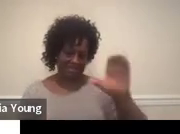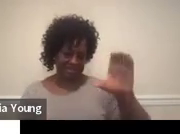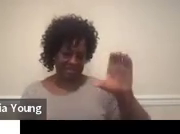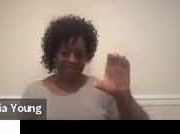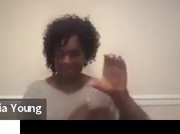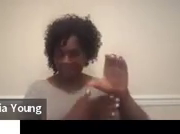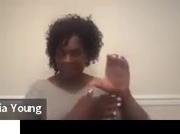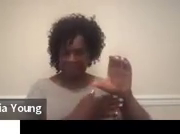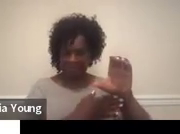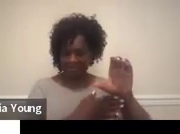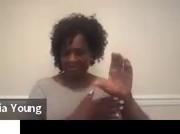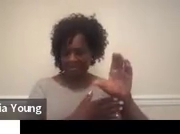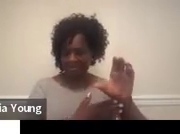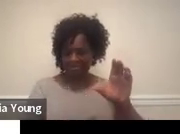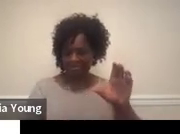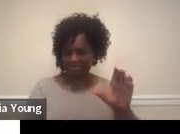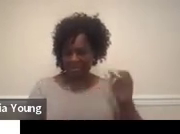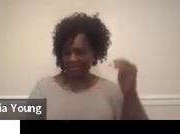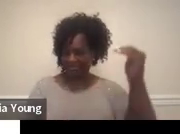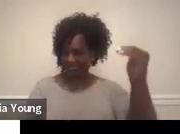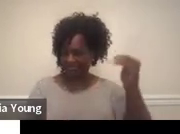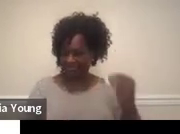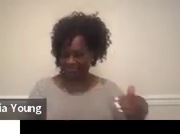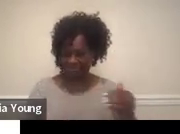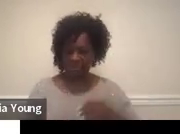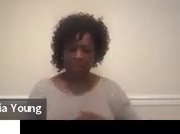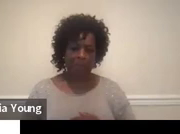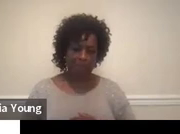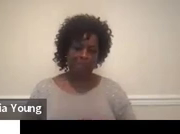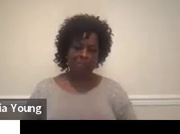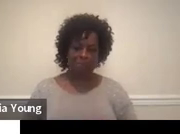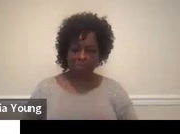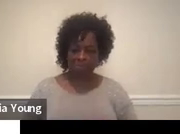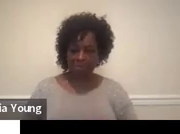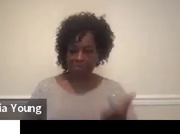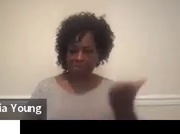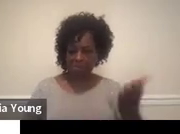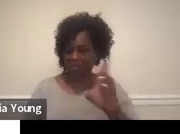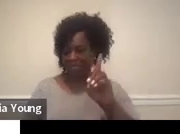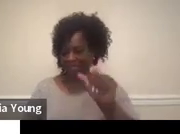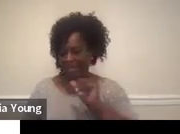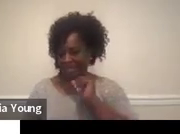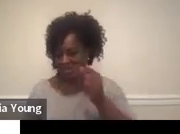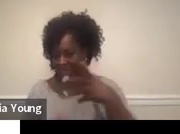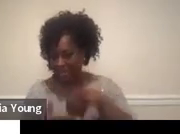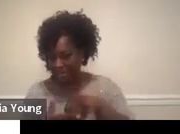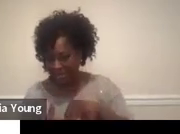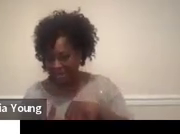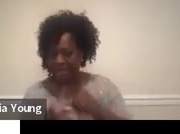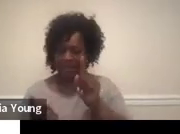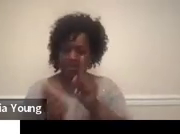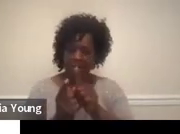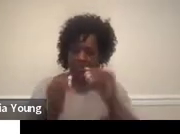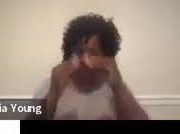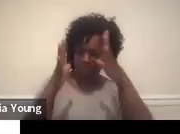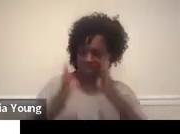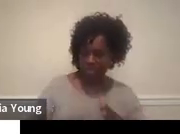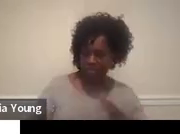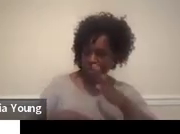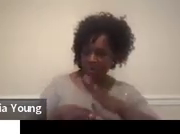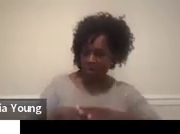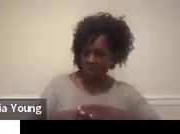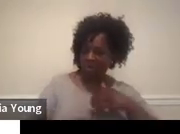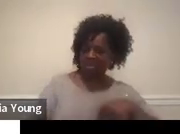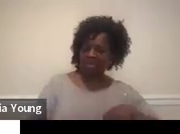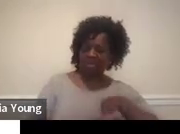his IEP meeting. Or, Dan chose not to attend his IEP meeting. He met with his teacher on 5-15